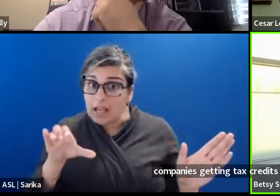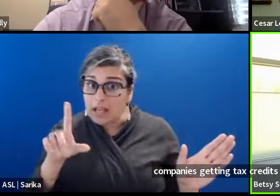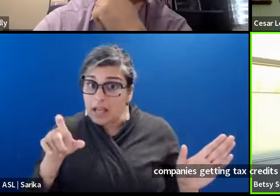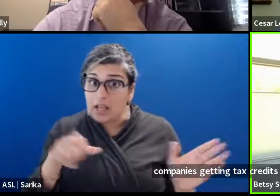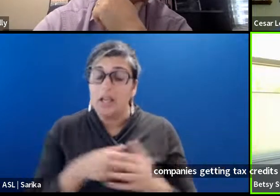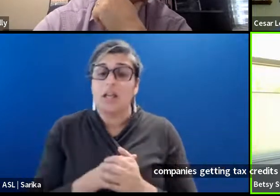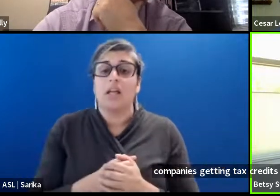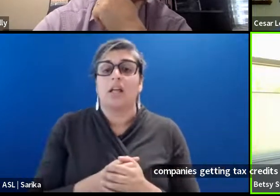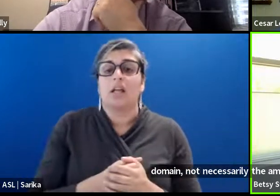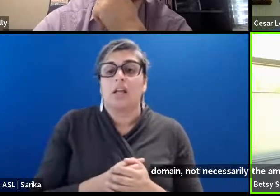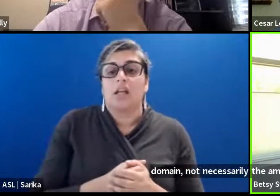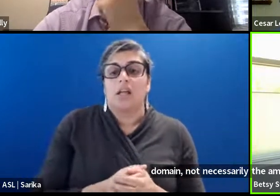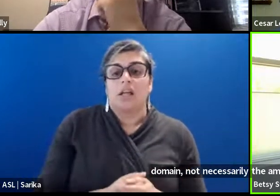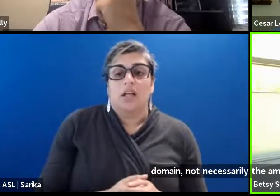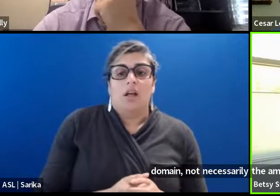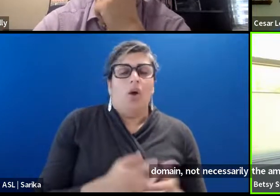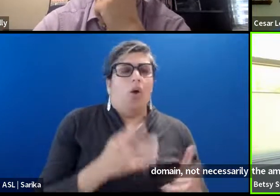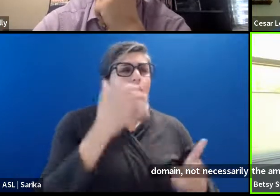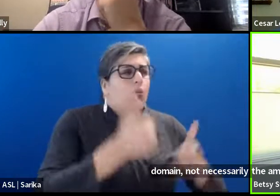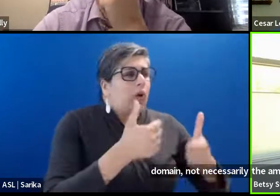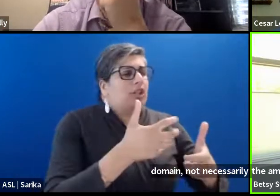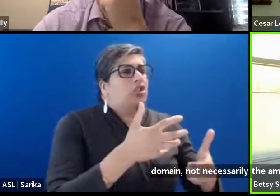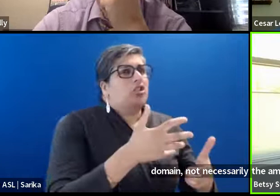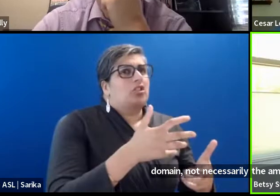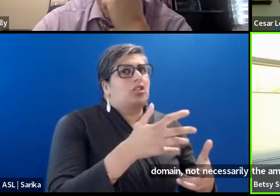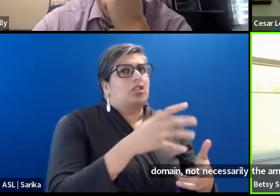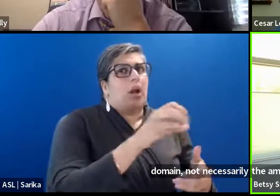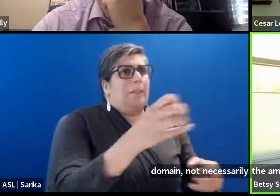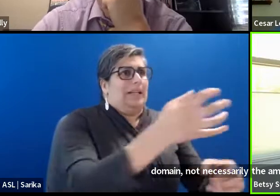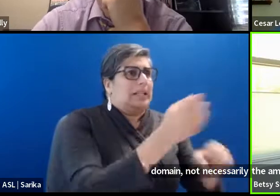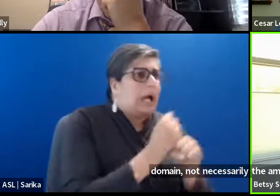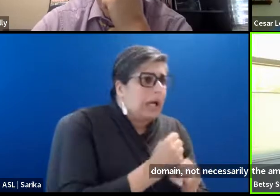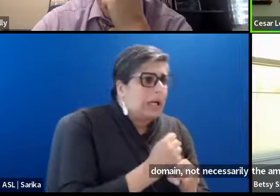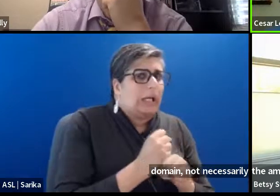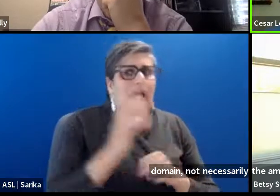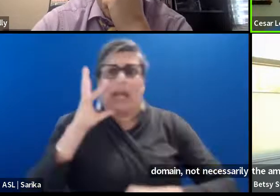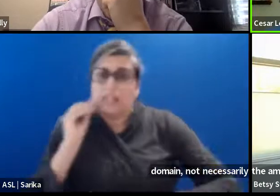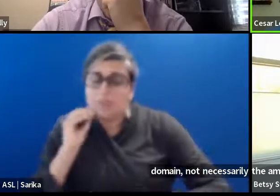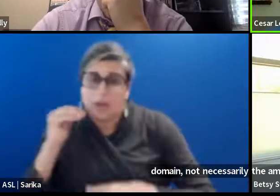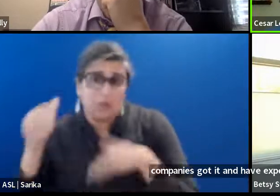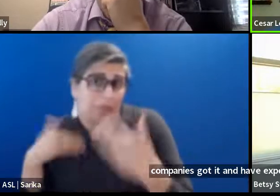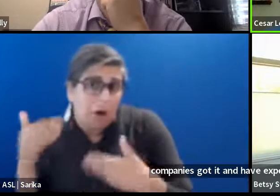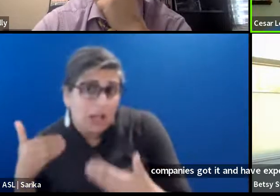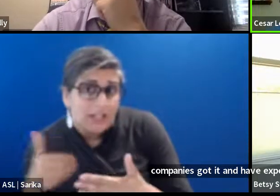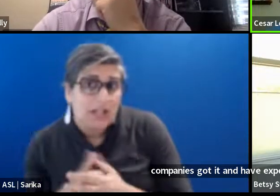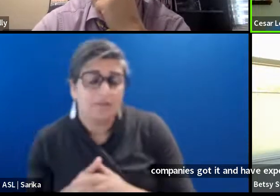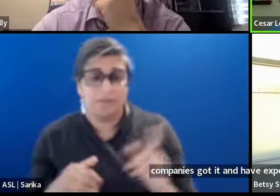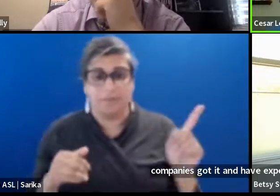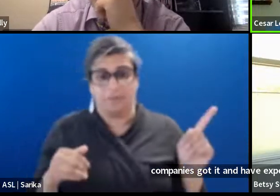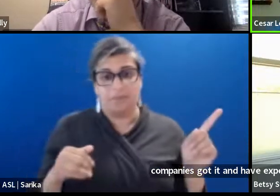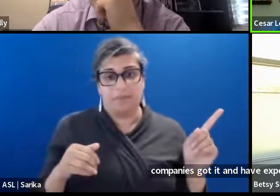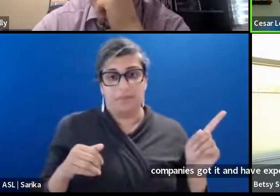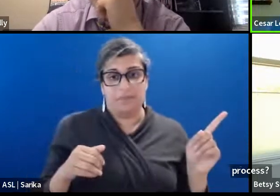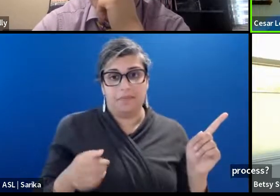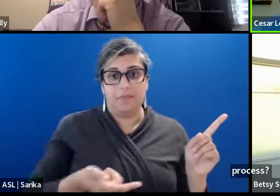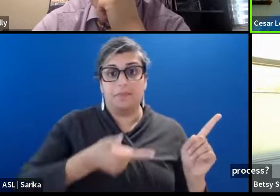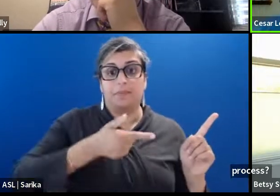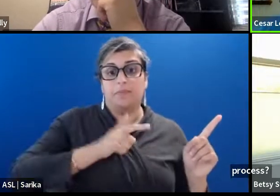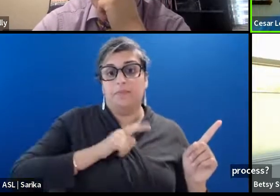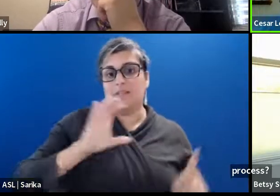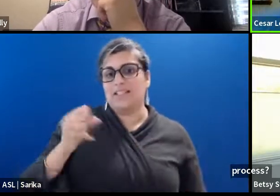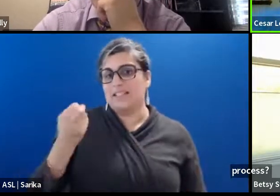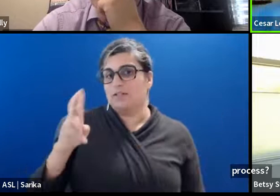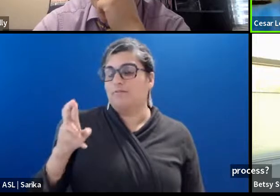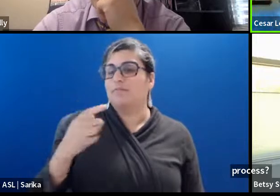got it and have experience with the process? Uh, since my microphone's on, I'll, I'll answer. In Illinois, uh,